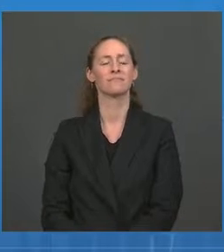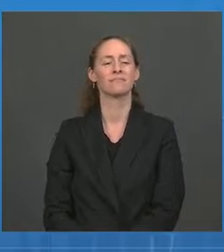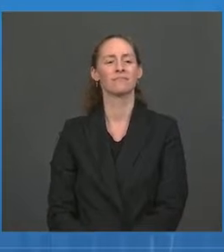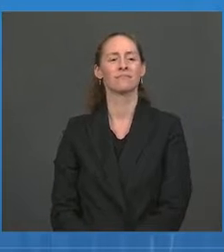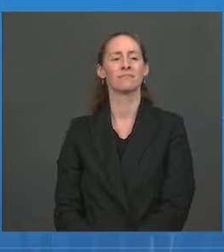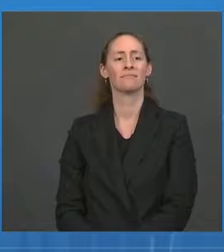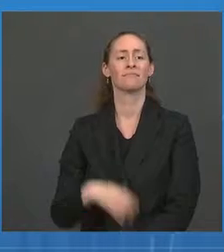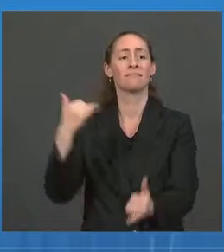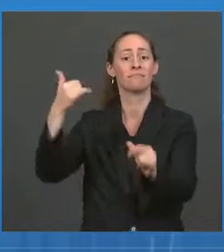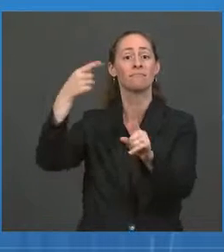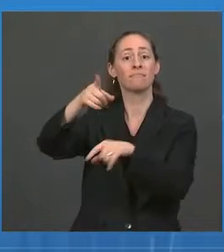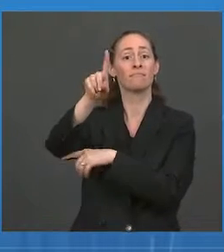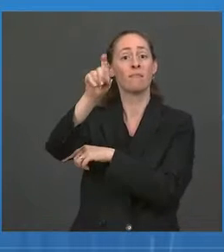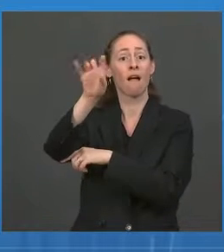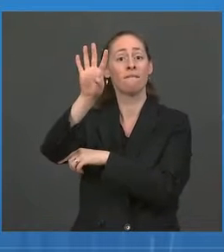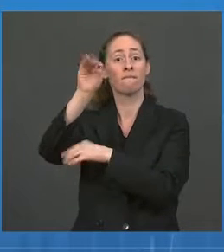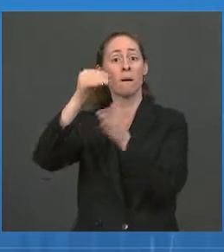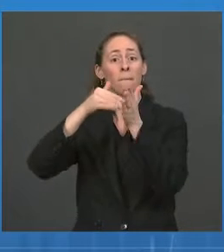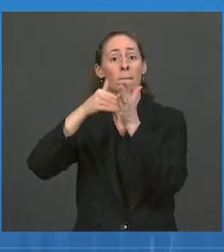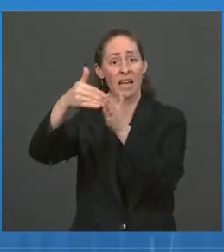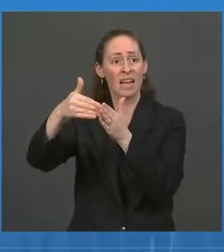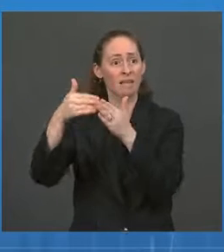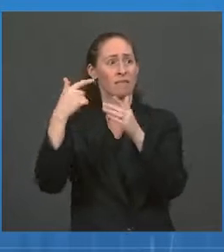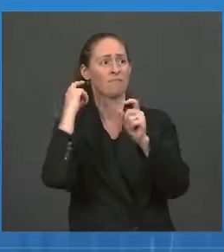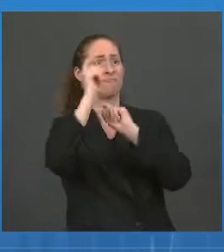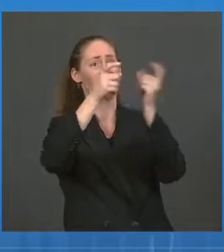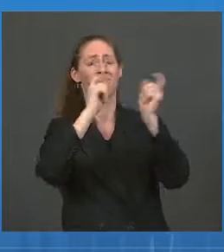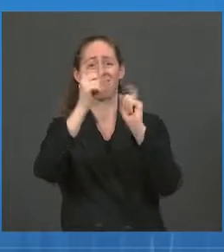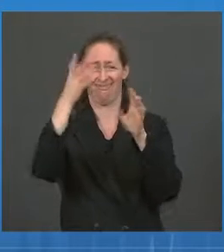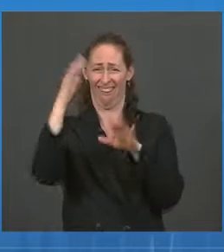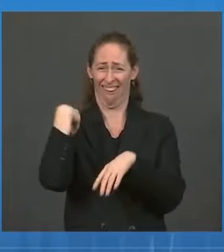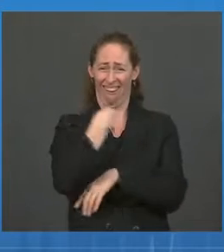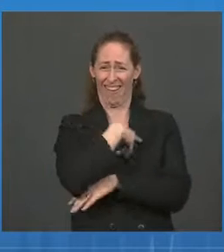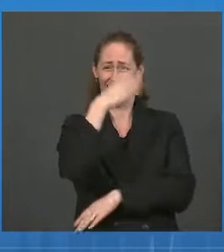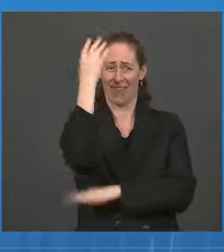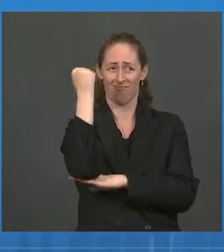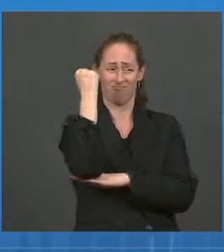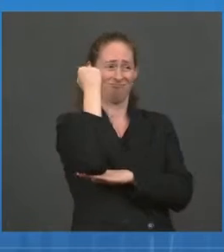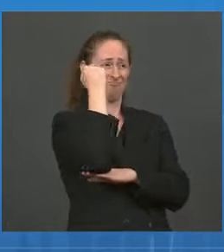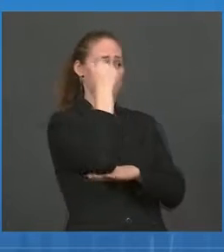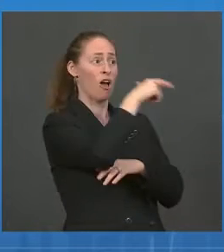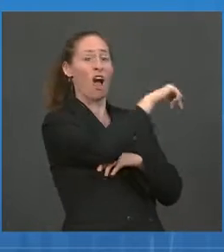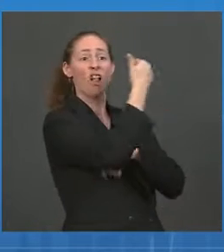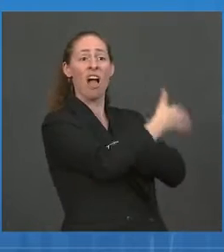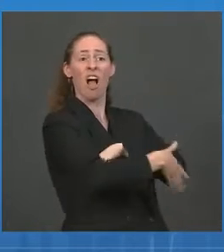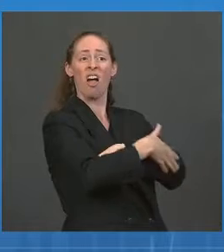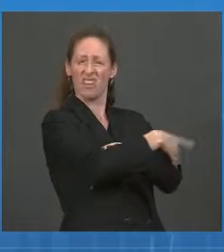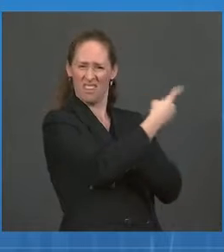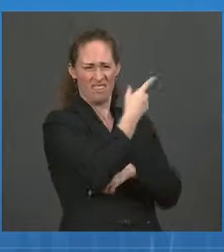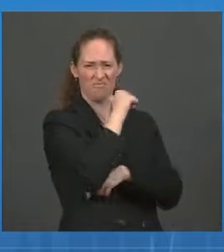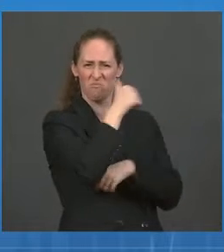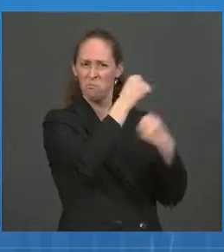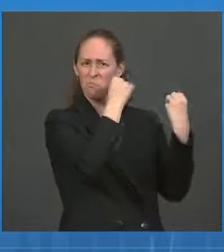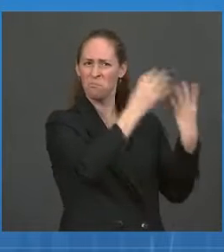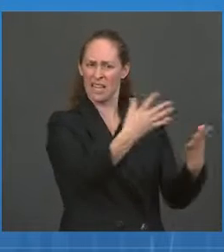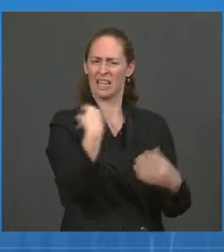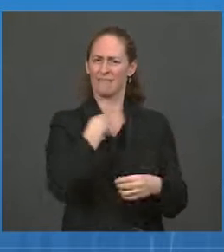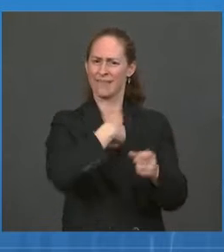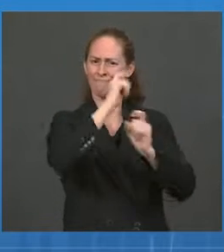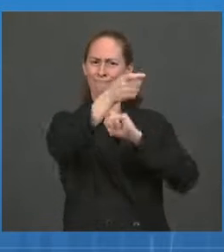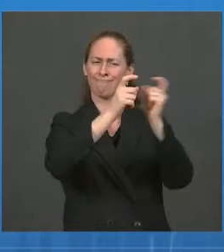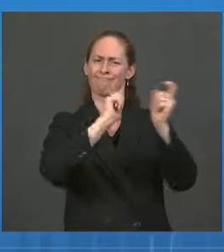donate more than all other countries in the world combined. And as you know, Josh, we also have